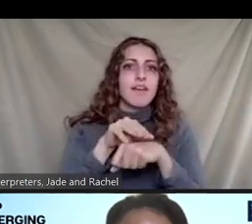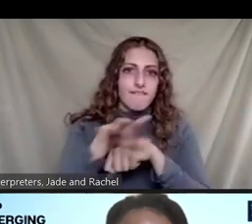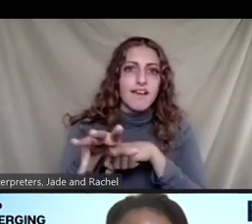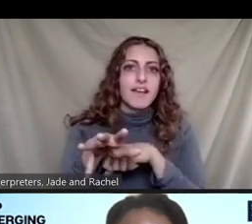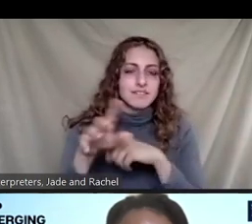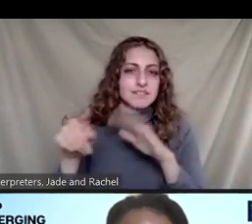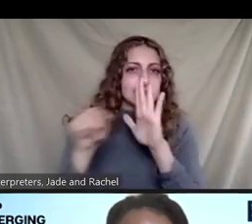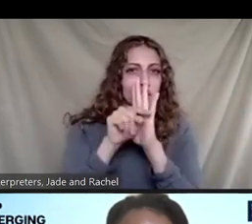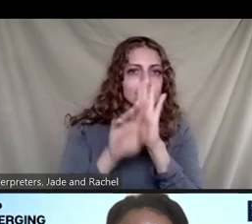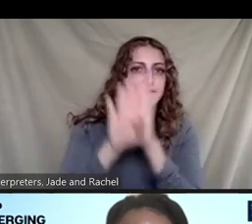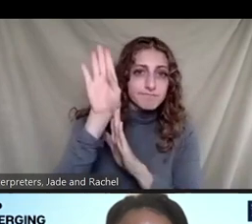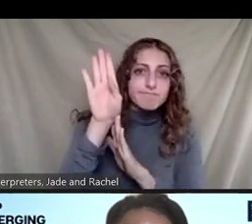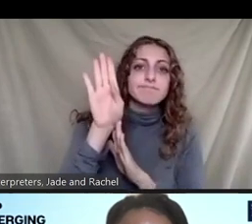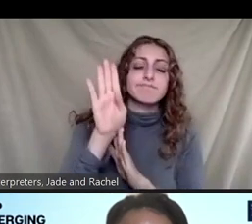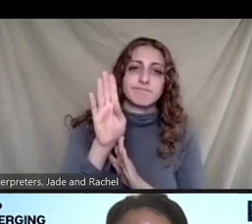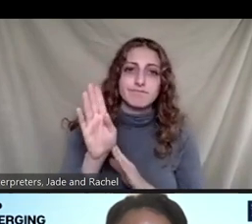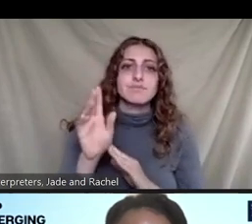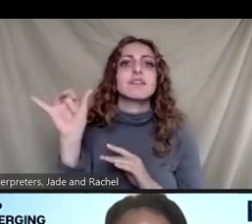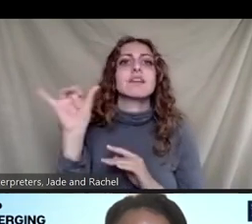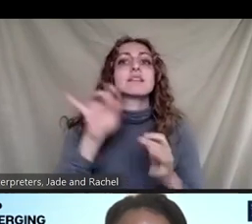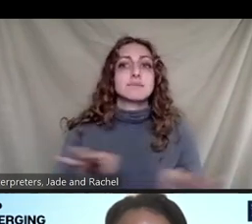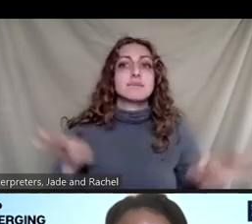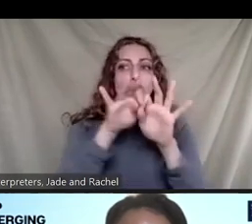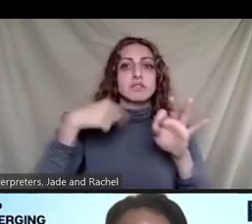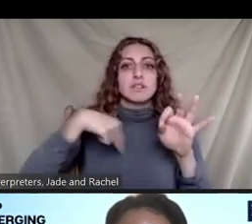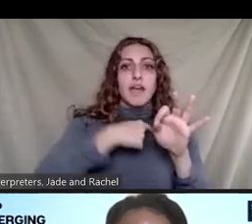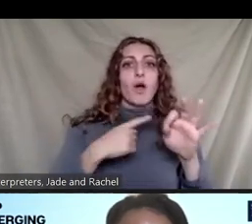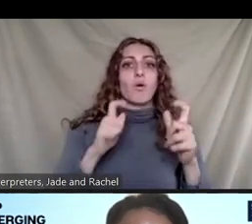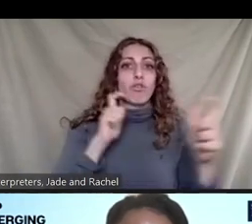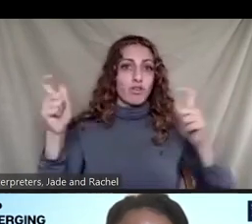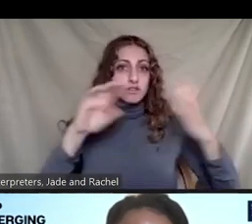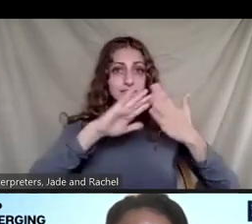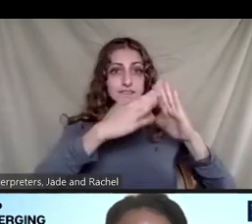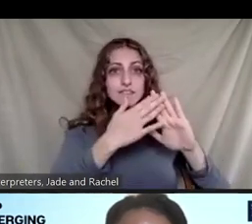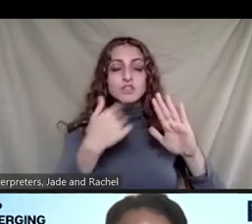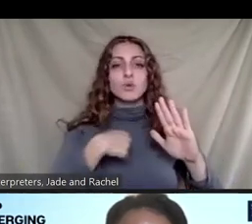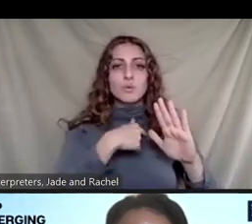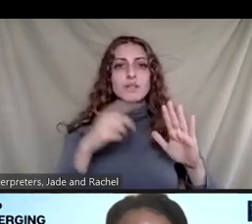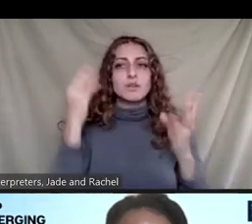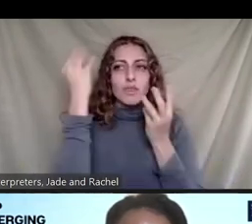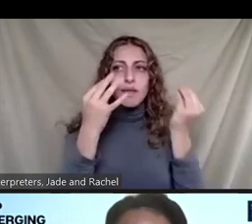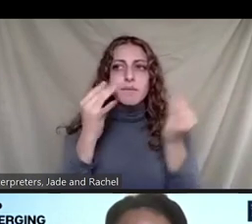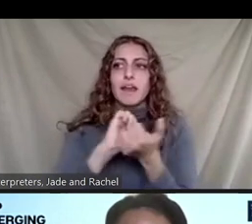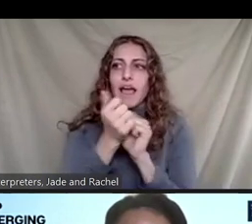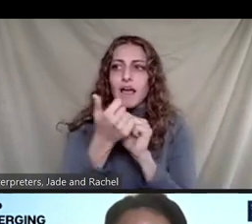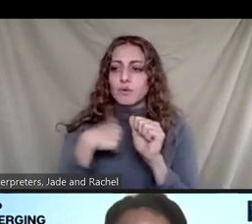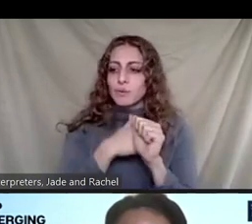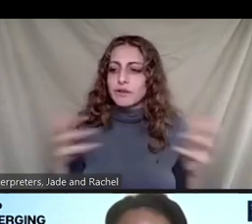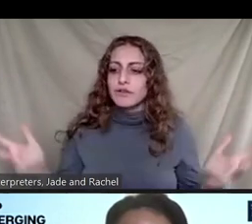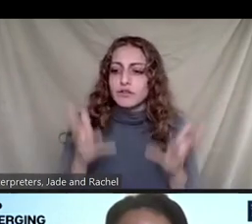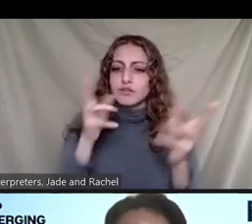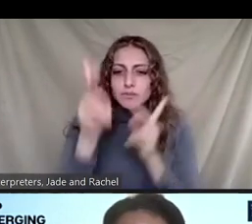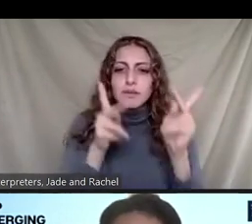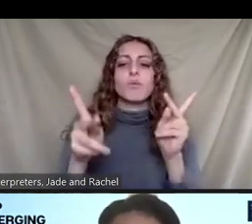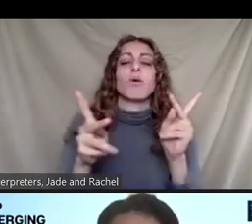cities. And so we have to think about ways that we build that political will as engineers, not just say, well, that's somebody else's